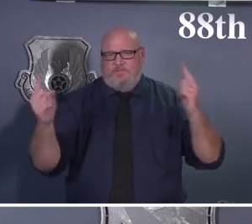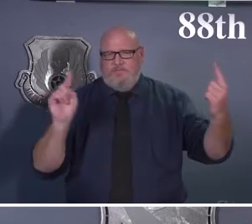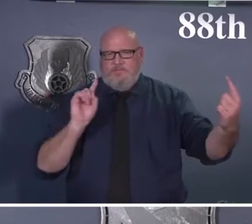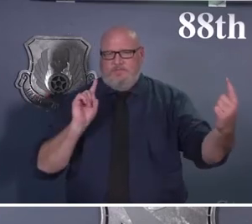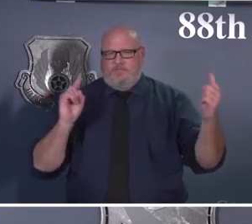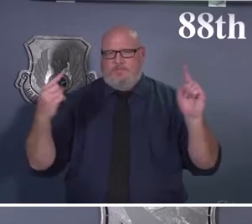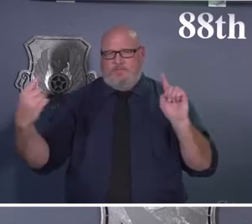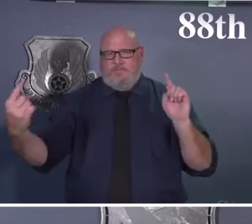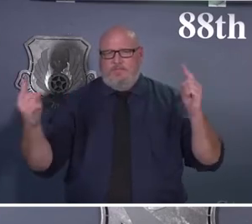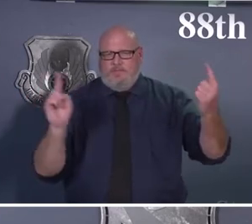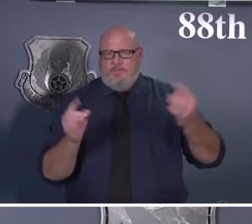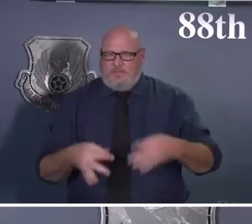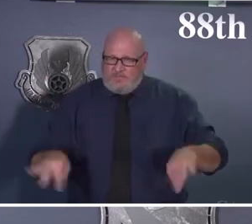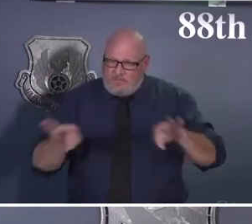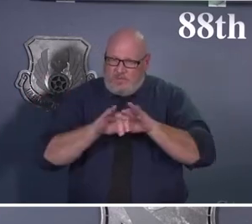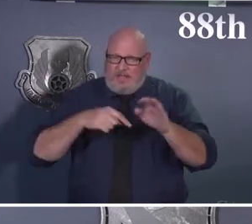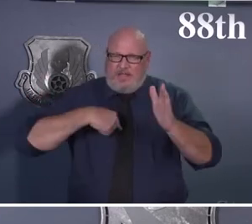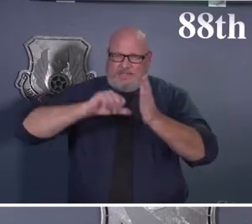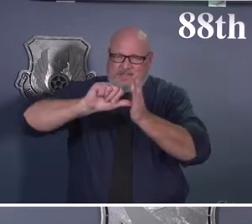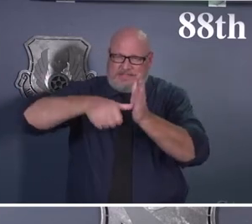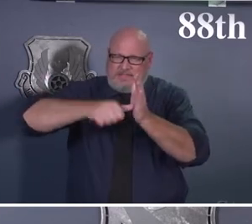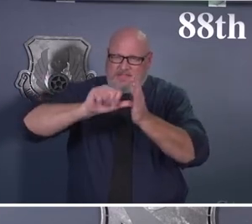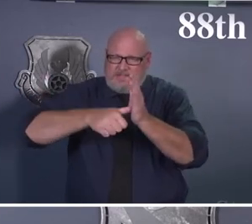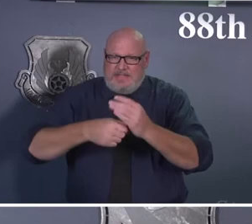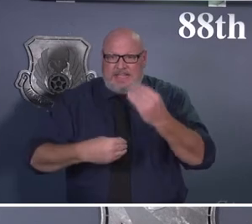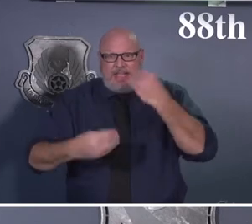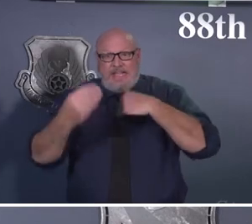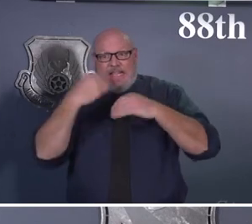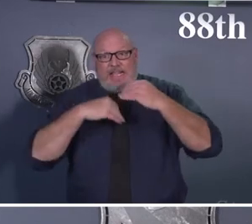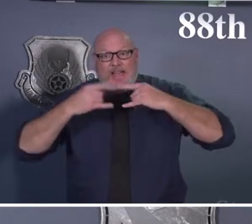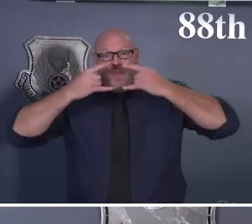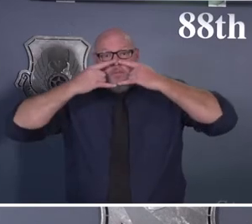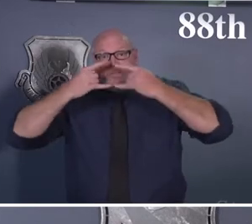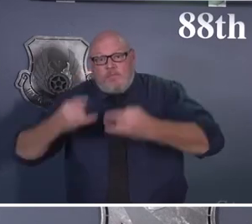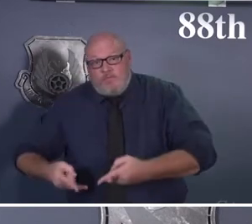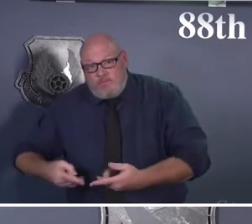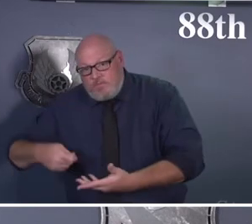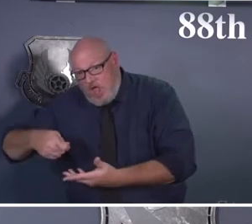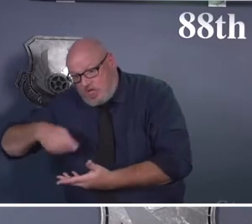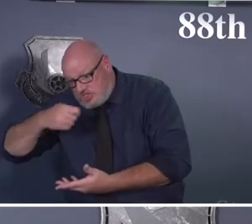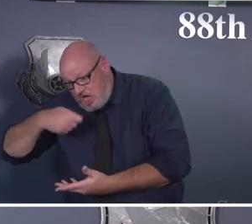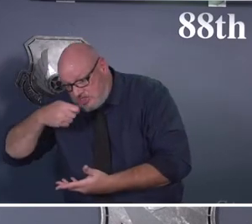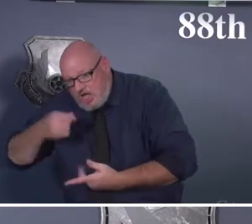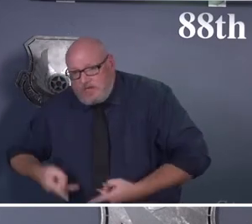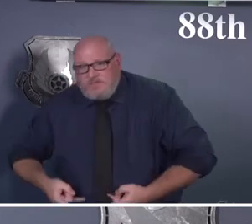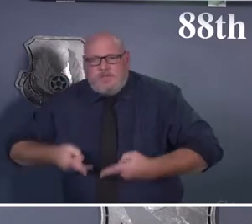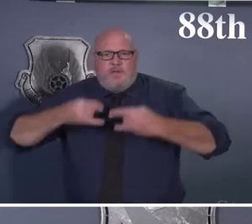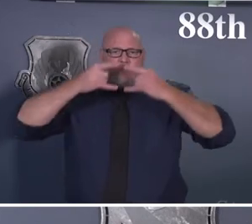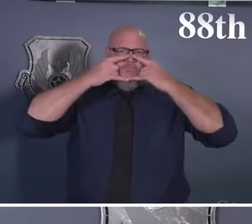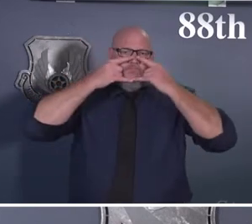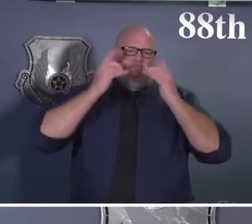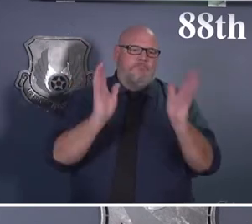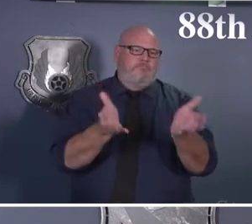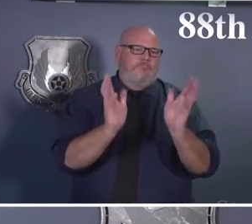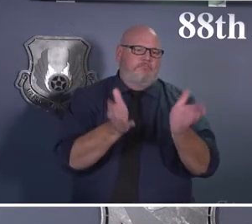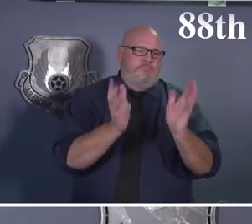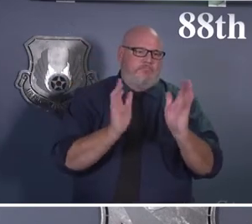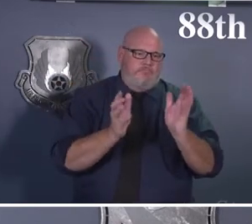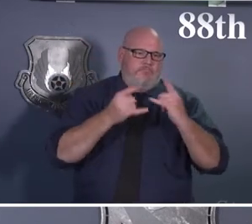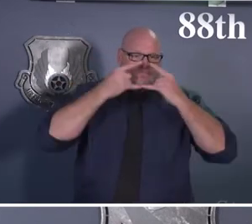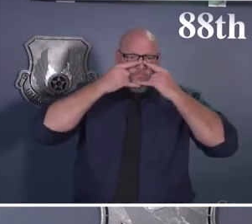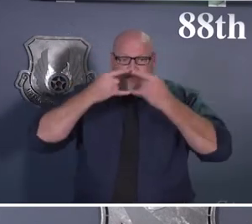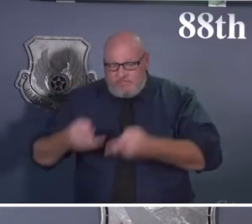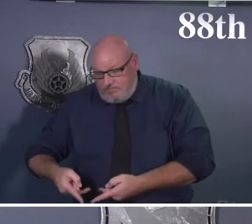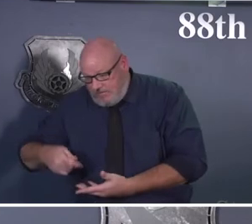especially in some of those operations like eating operations, where the mask has to come down while you're eating. And so that spacing is critical to keep